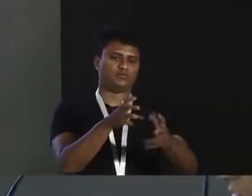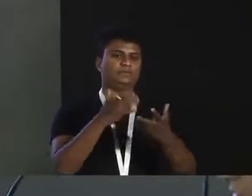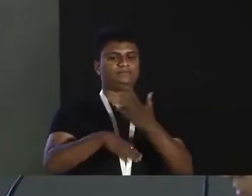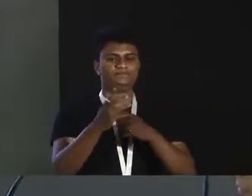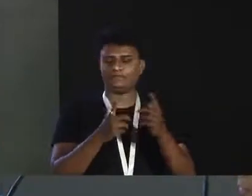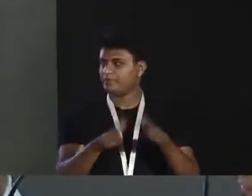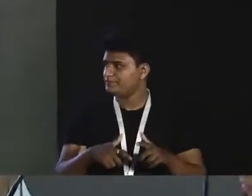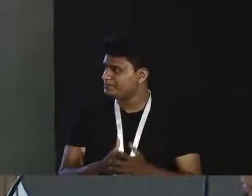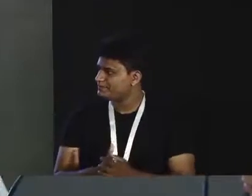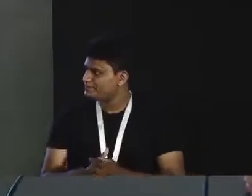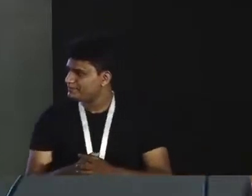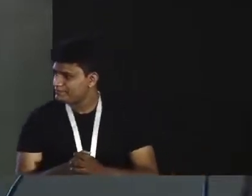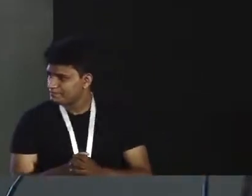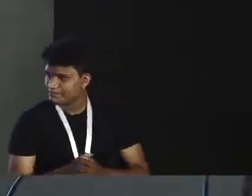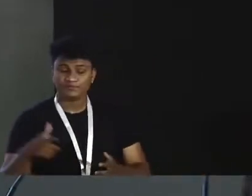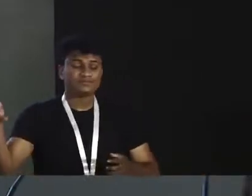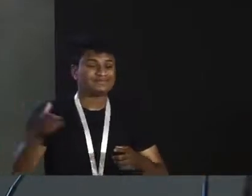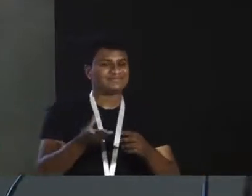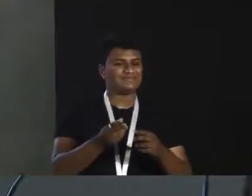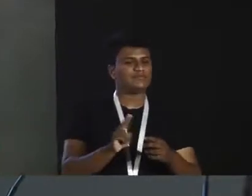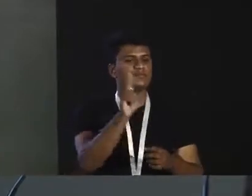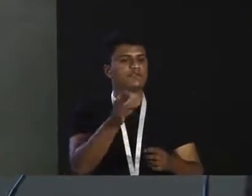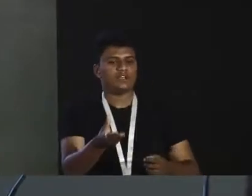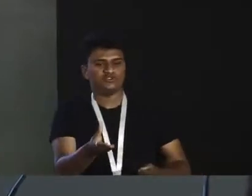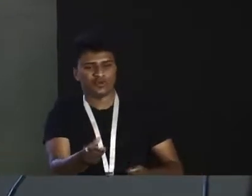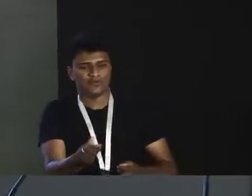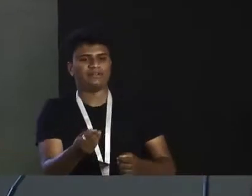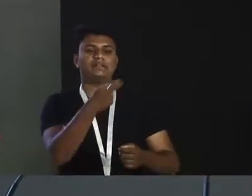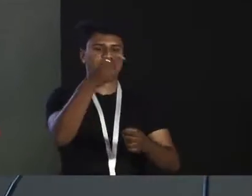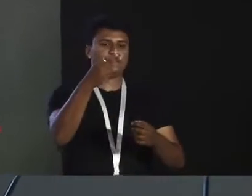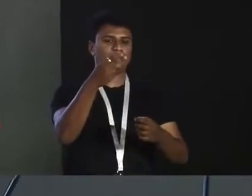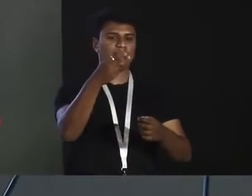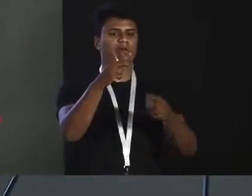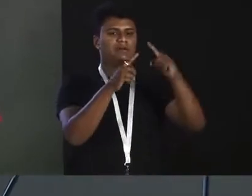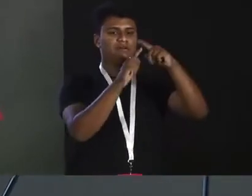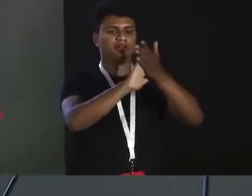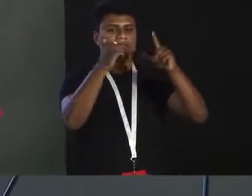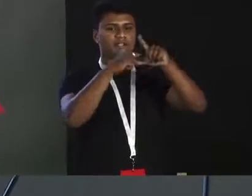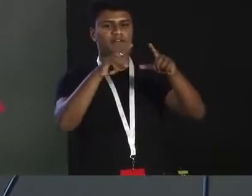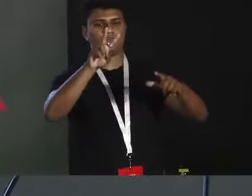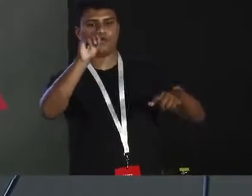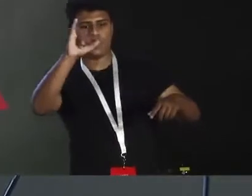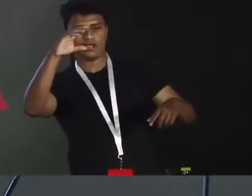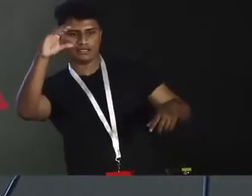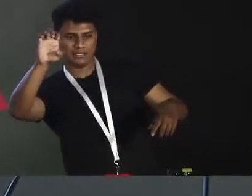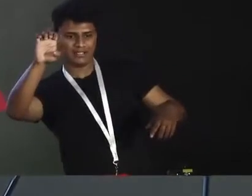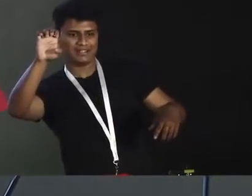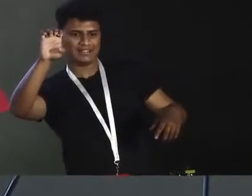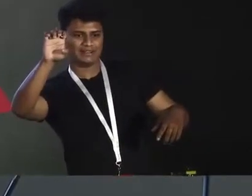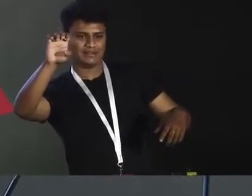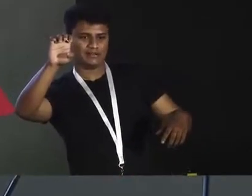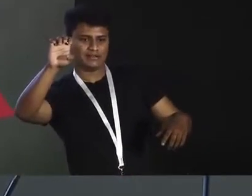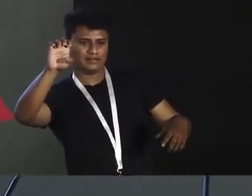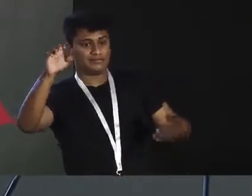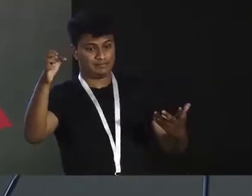Okay. The software I use is called the Voice, and that's V capital